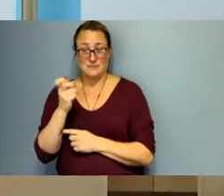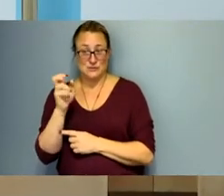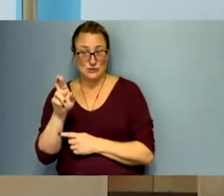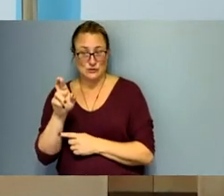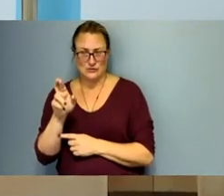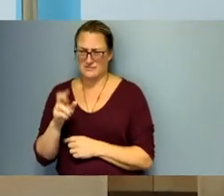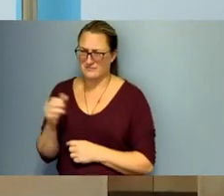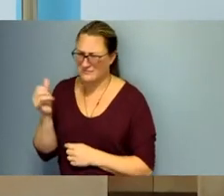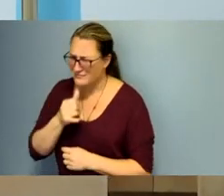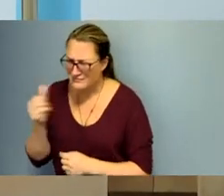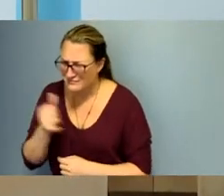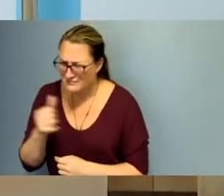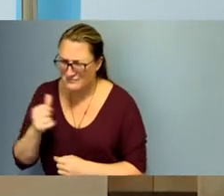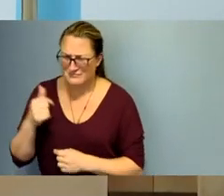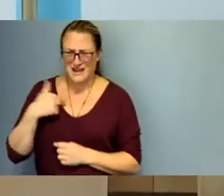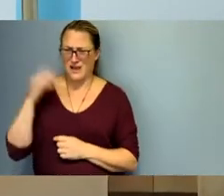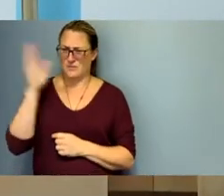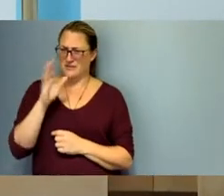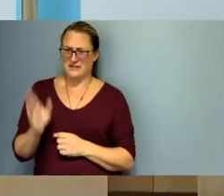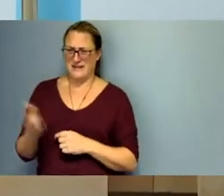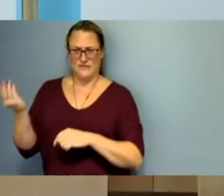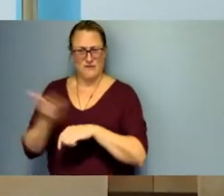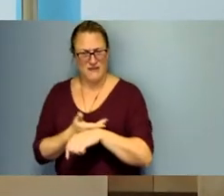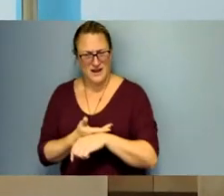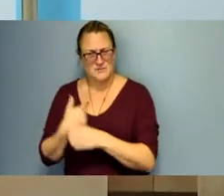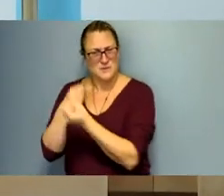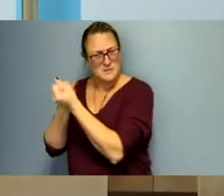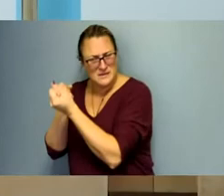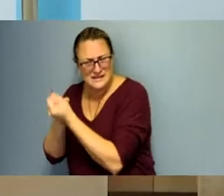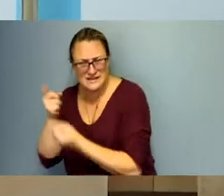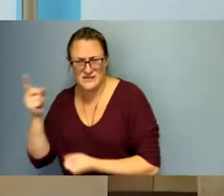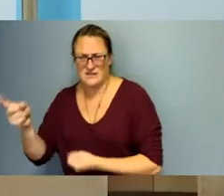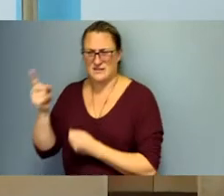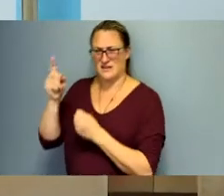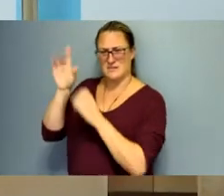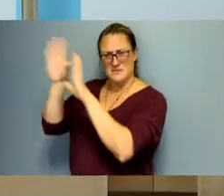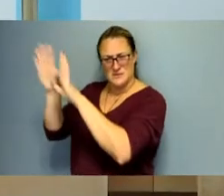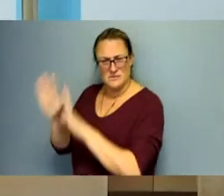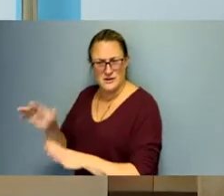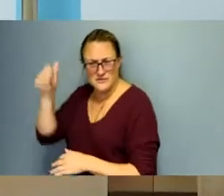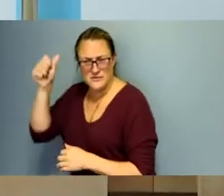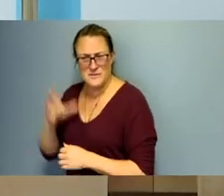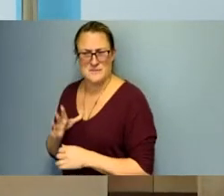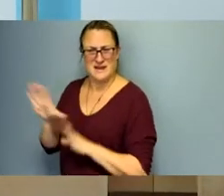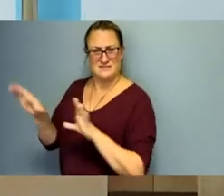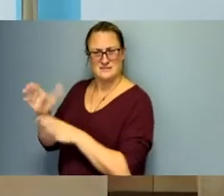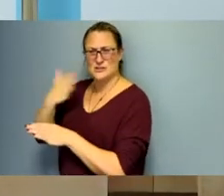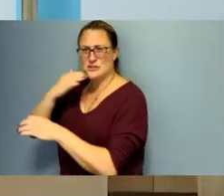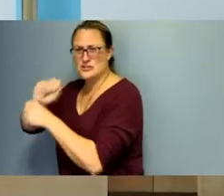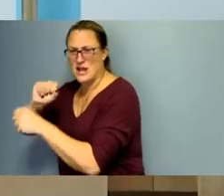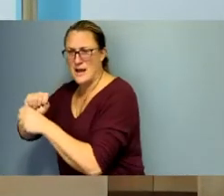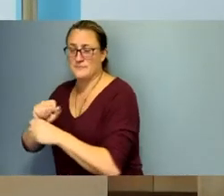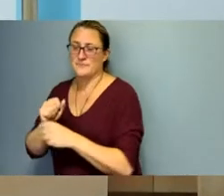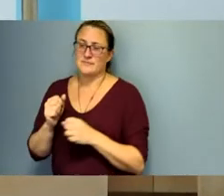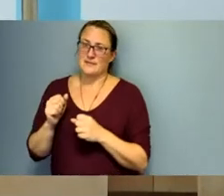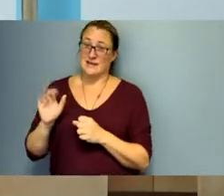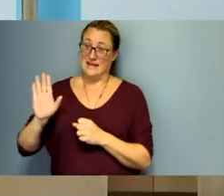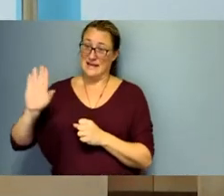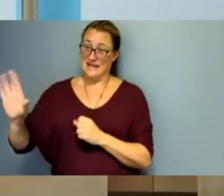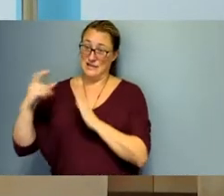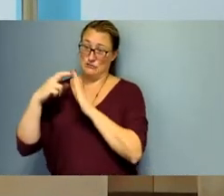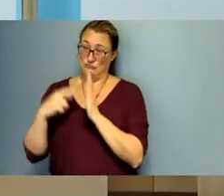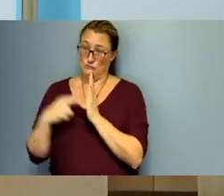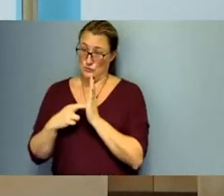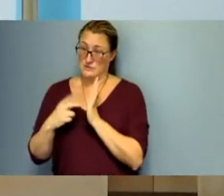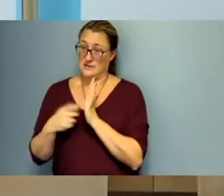in him we would never have fired him we never discussed it i believe even though some people misstate his rules i believe